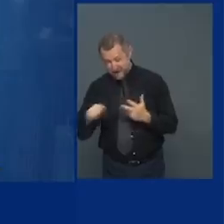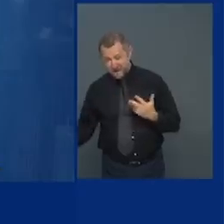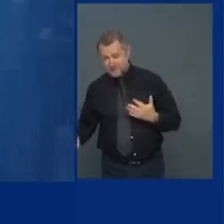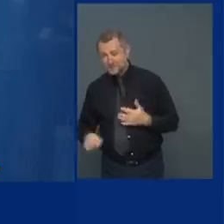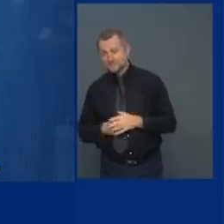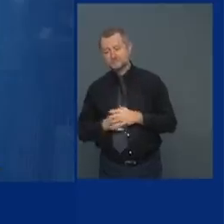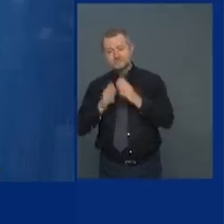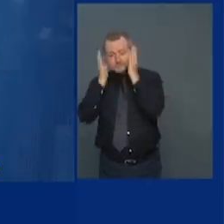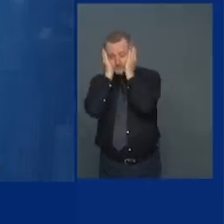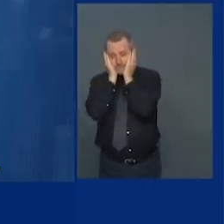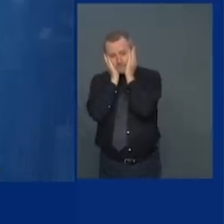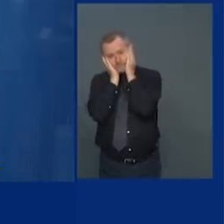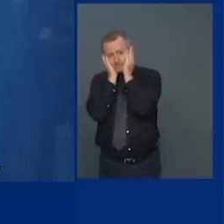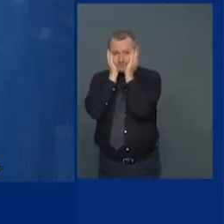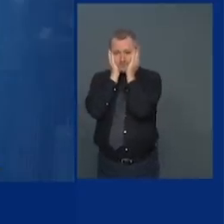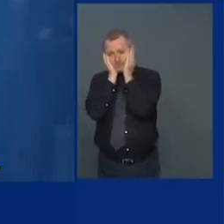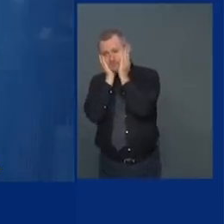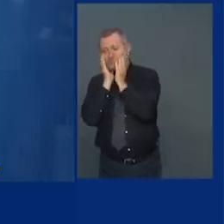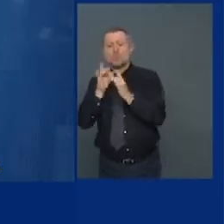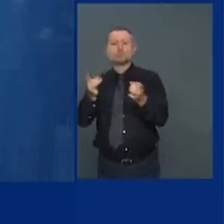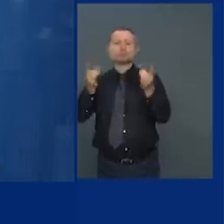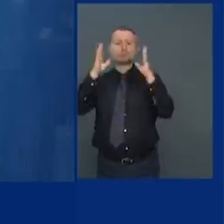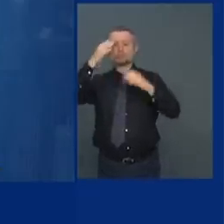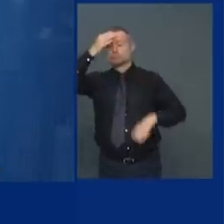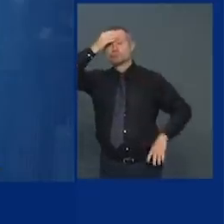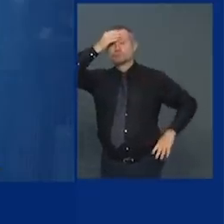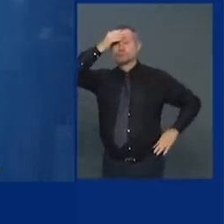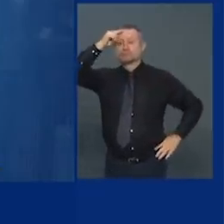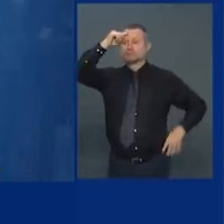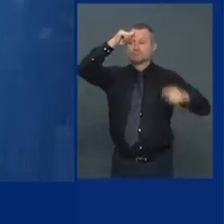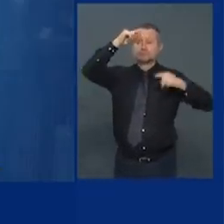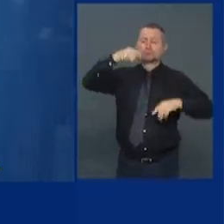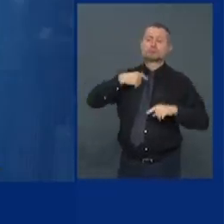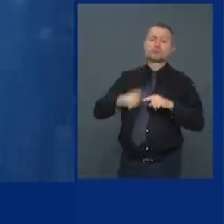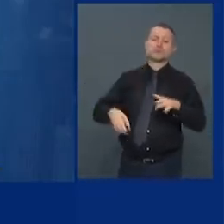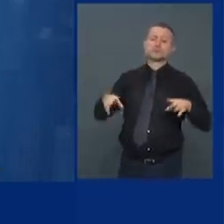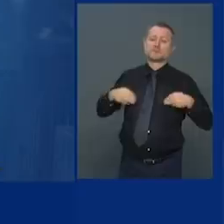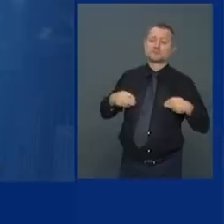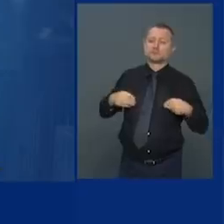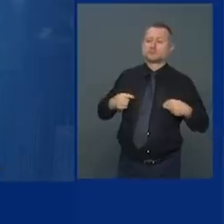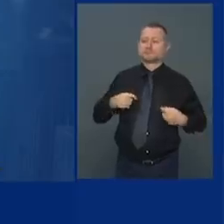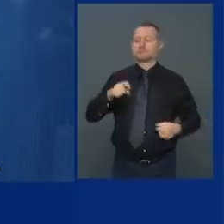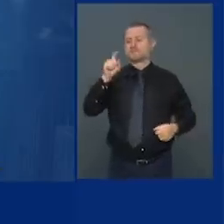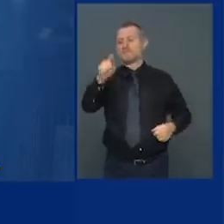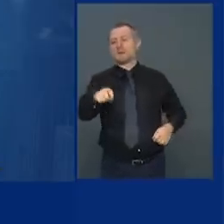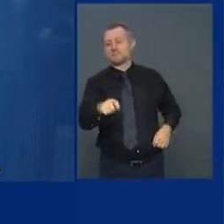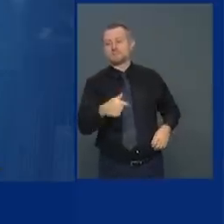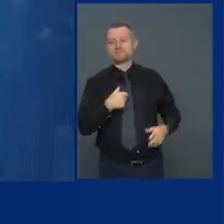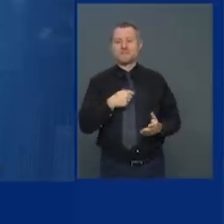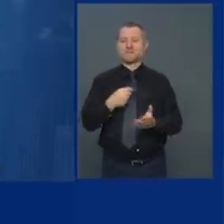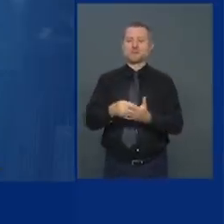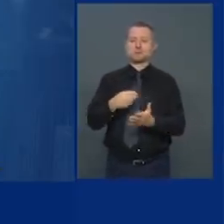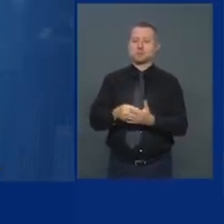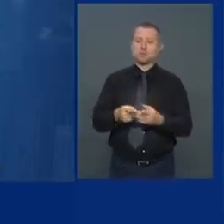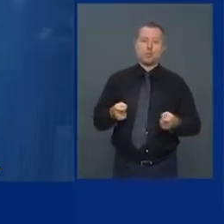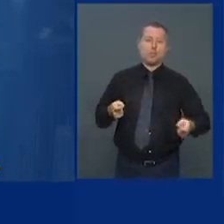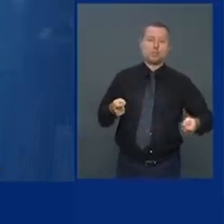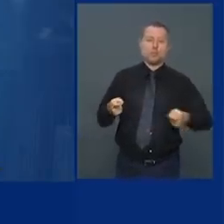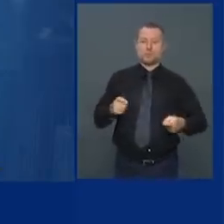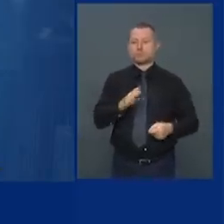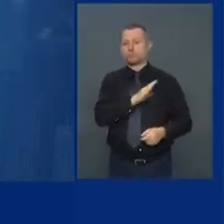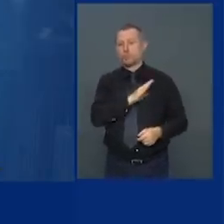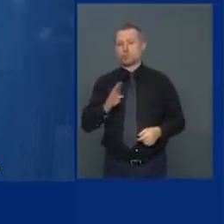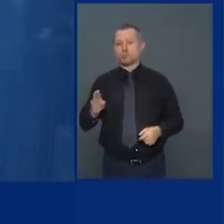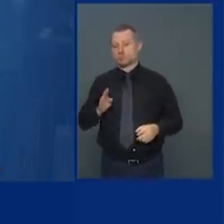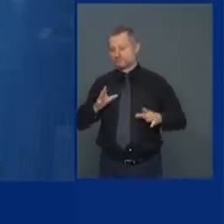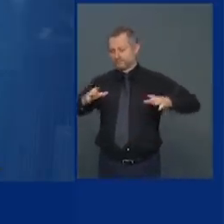for New York City and New York State and I'm not going there we'd have to do a financial control board for any locality that borrows I would never